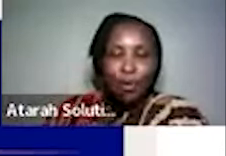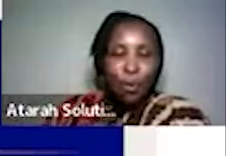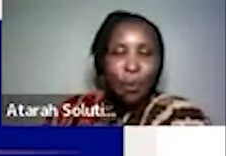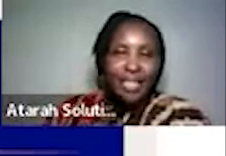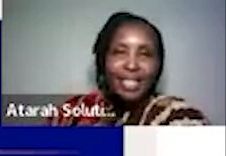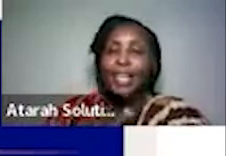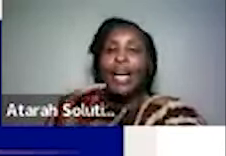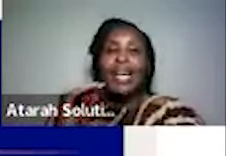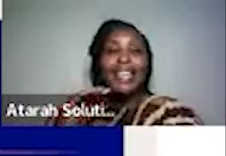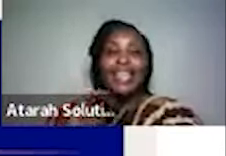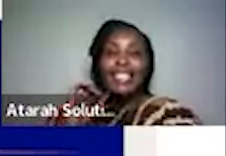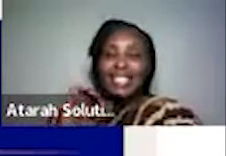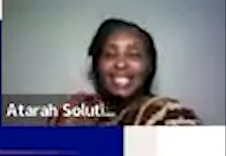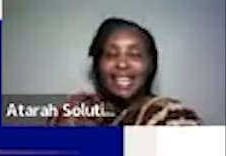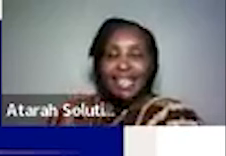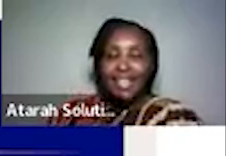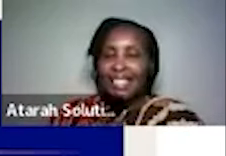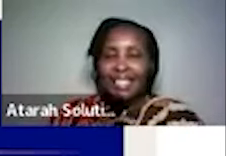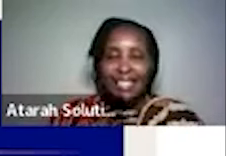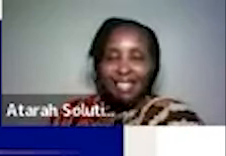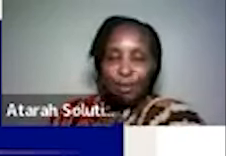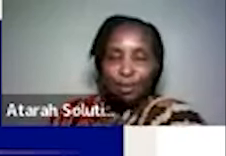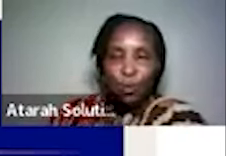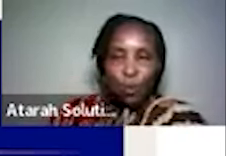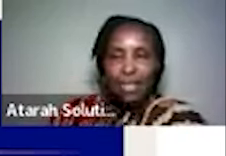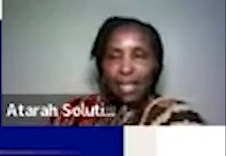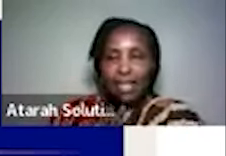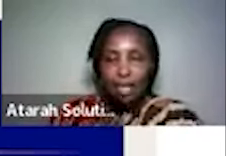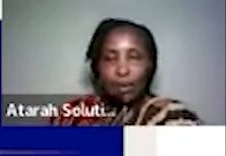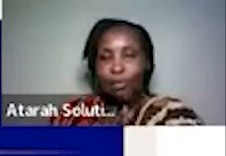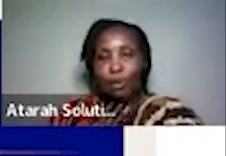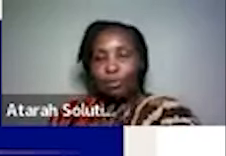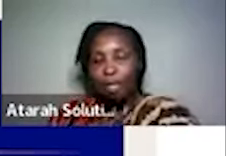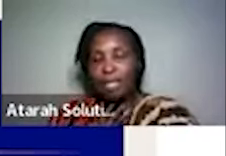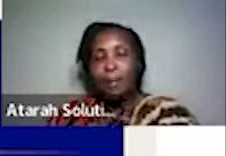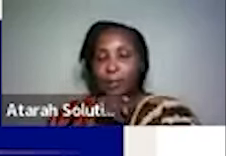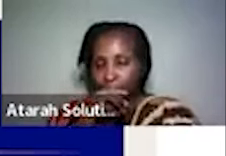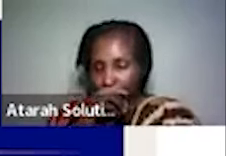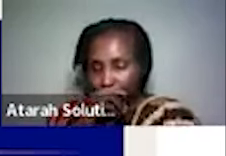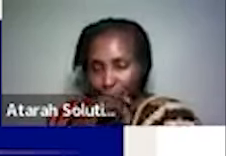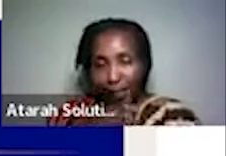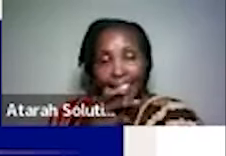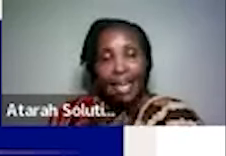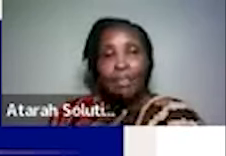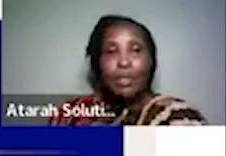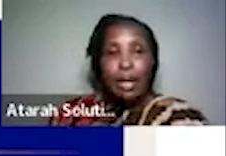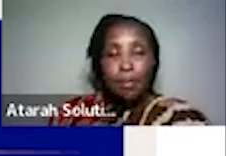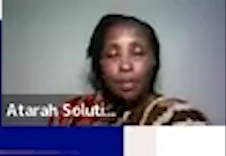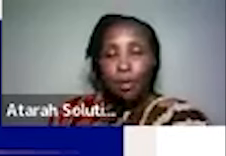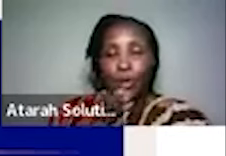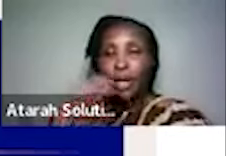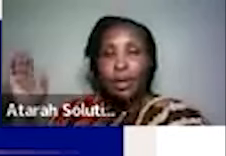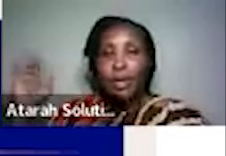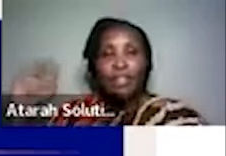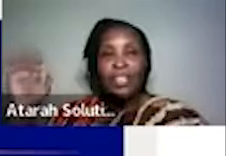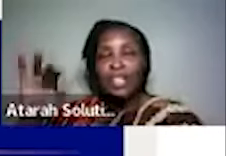such a beautiful place and their tea and cakes are just out of this world i can tell you that for a fact and they have a museum